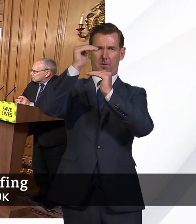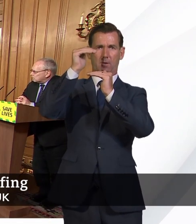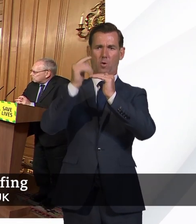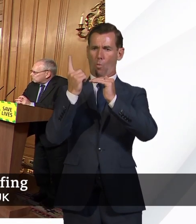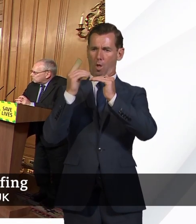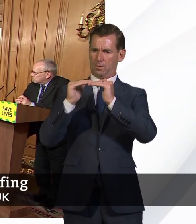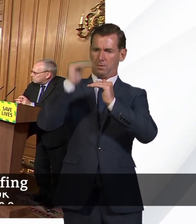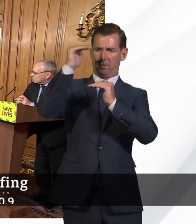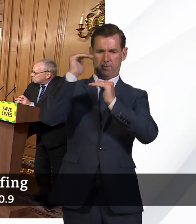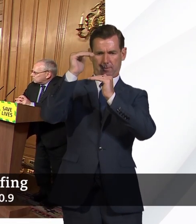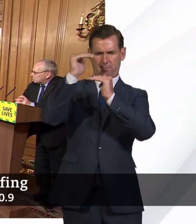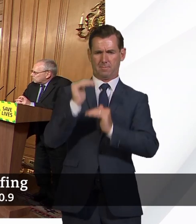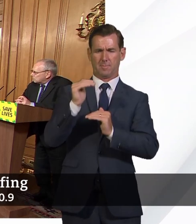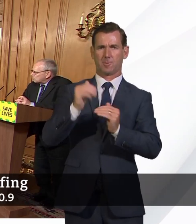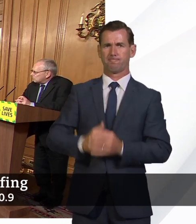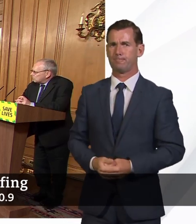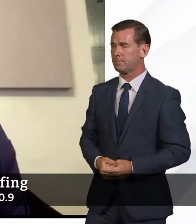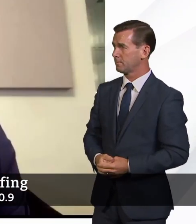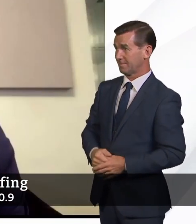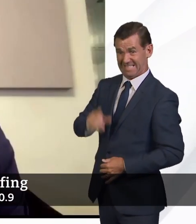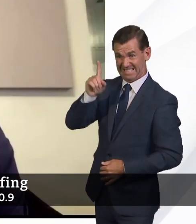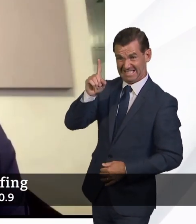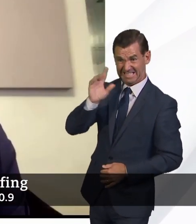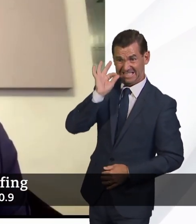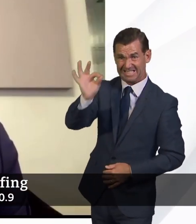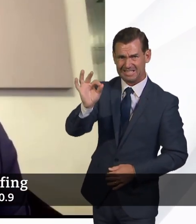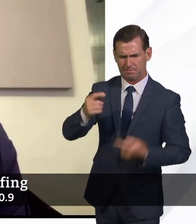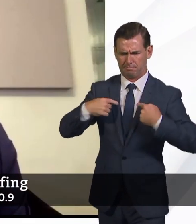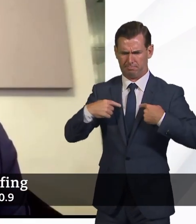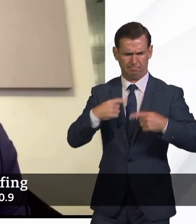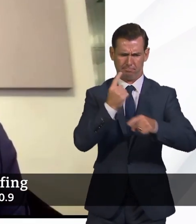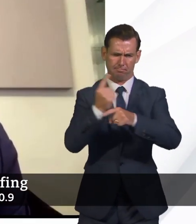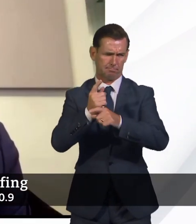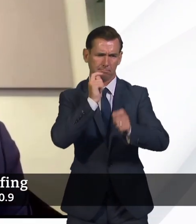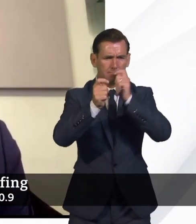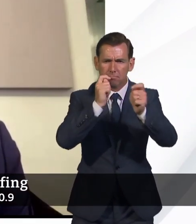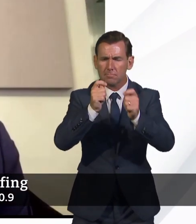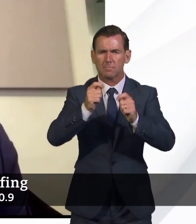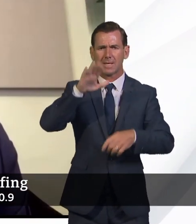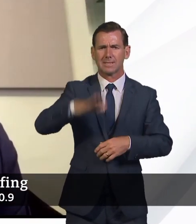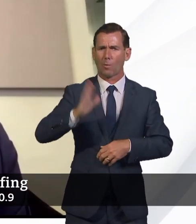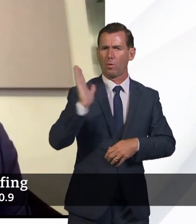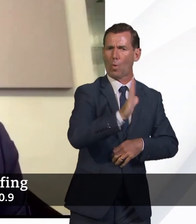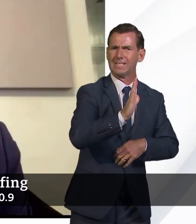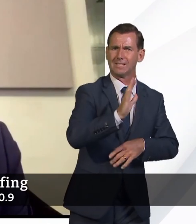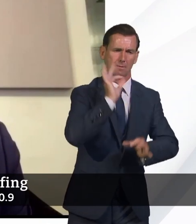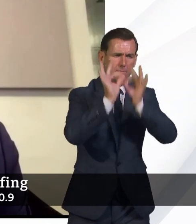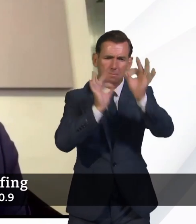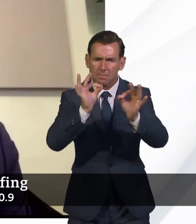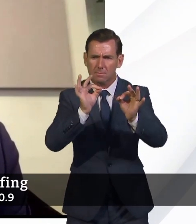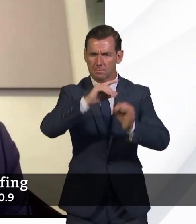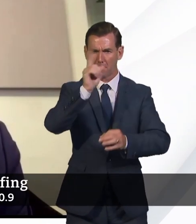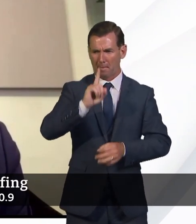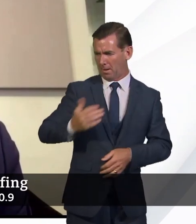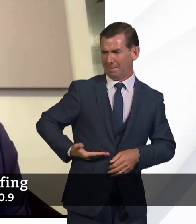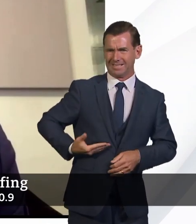Can I just ask, we've been speaking to local businesses and people in the south-west region today. They're quite worried about it. So what would you